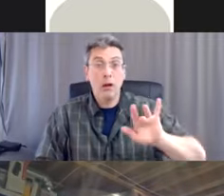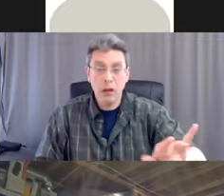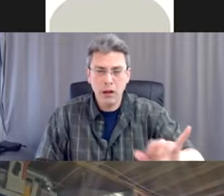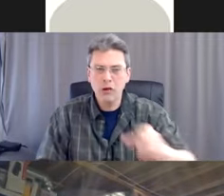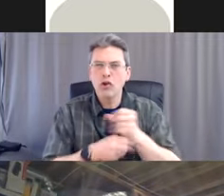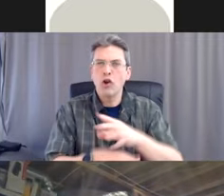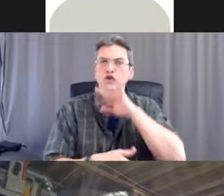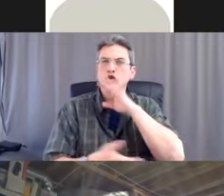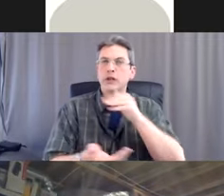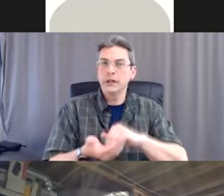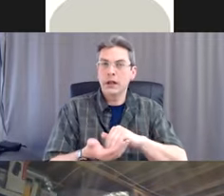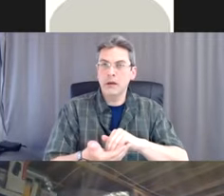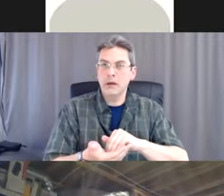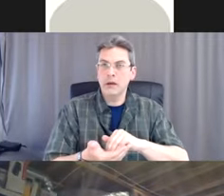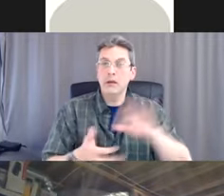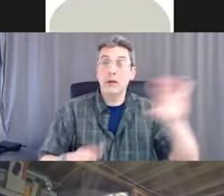container.